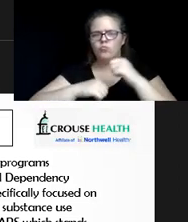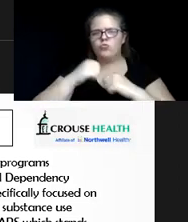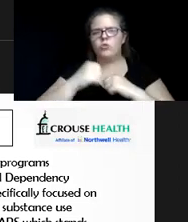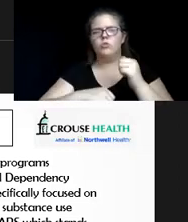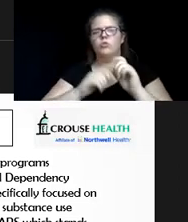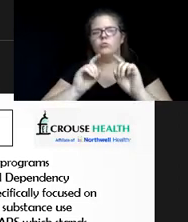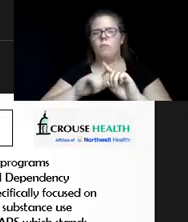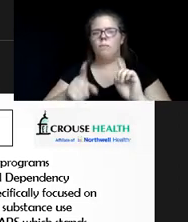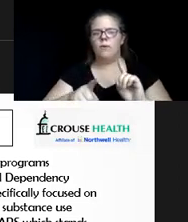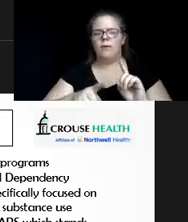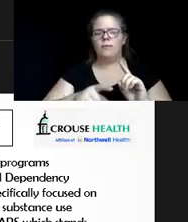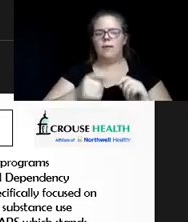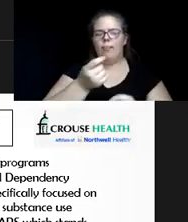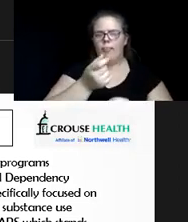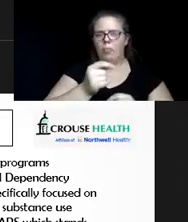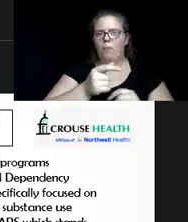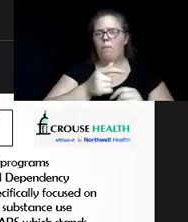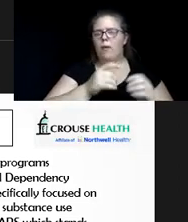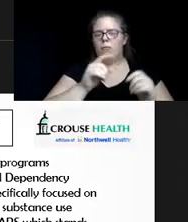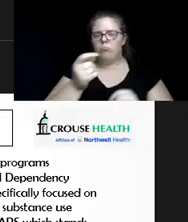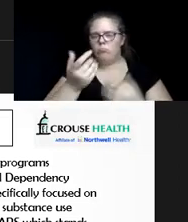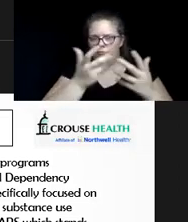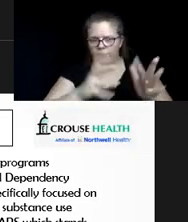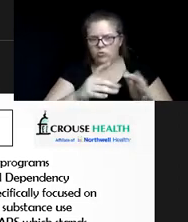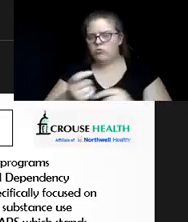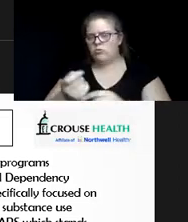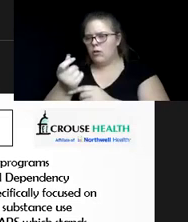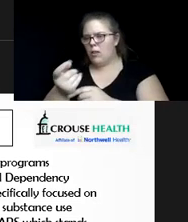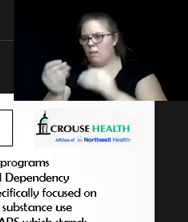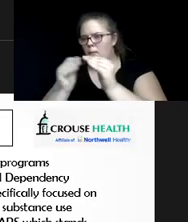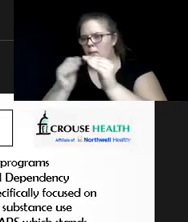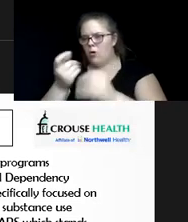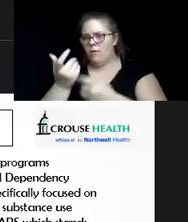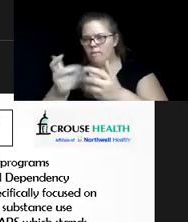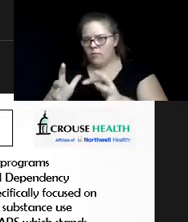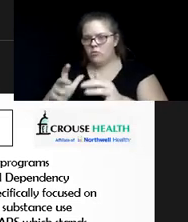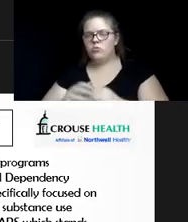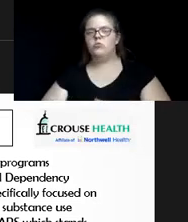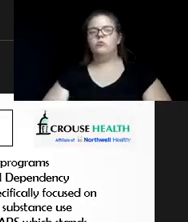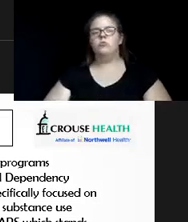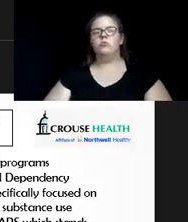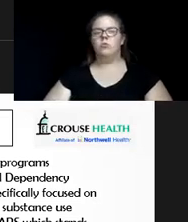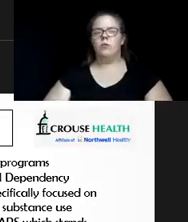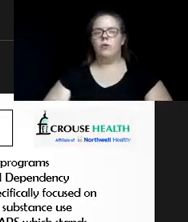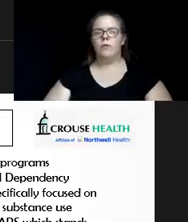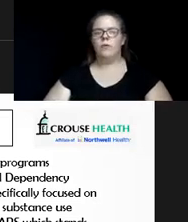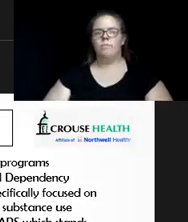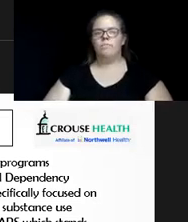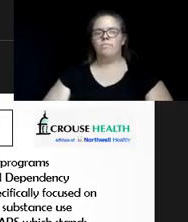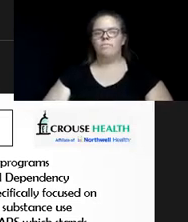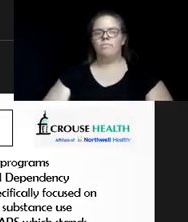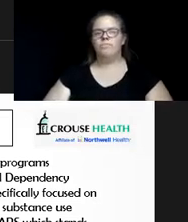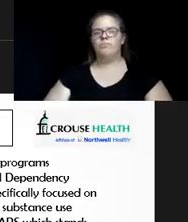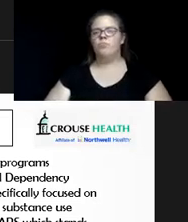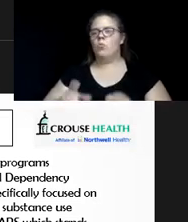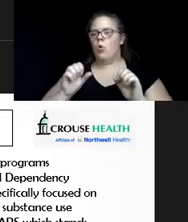until the week is over. Then you start a new project. I'm going to look through this box of pictures I've had since the 50s and I'm going to rearrange